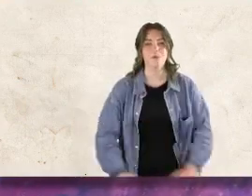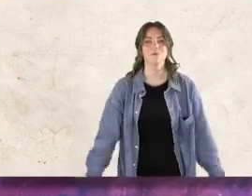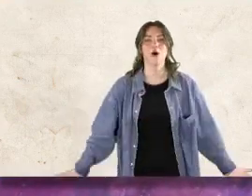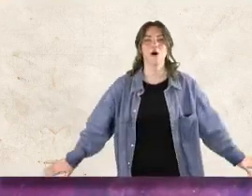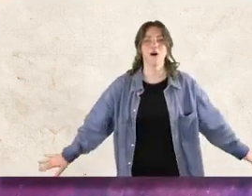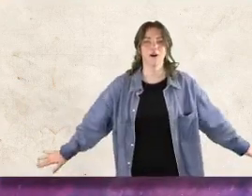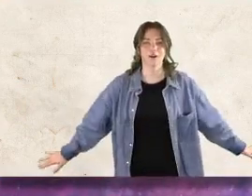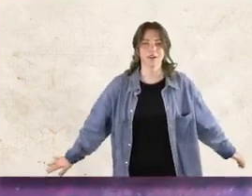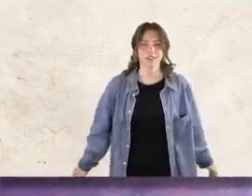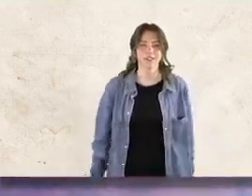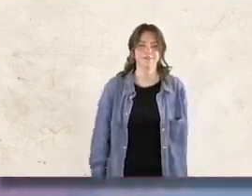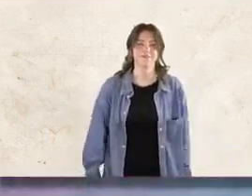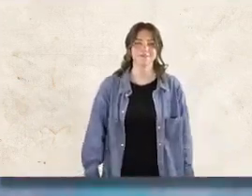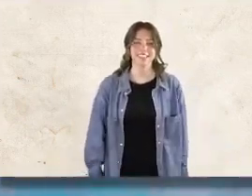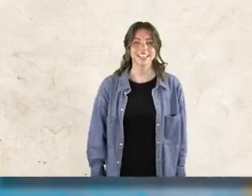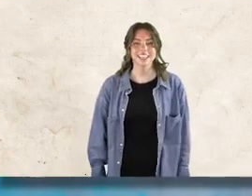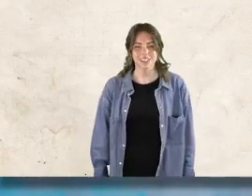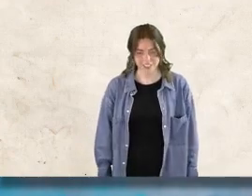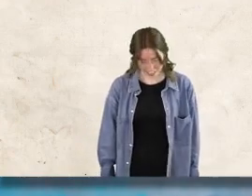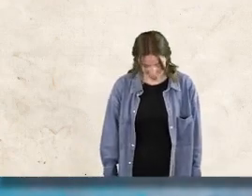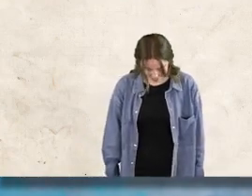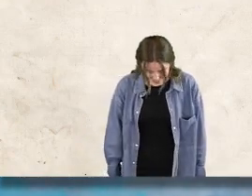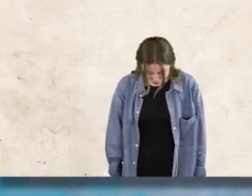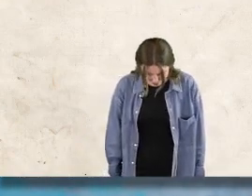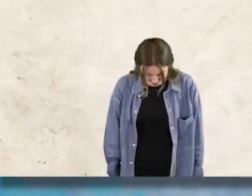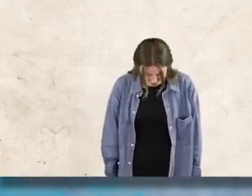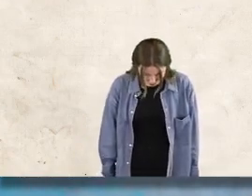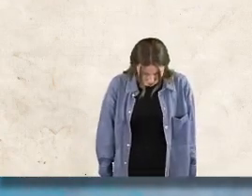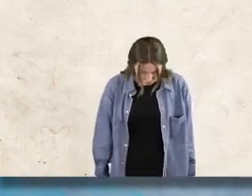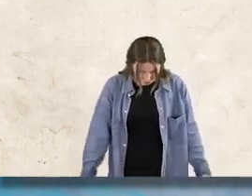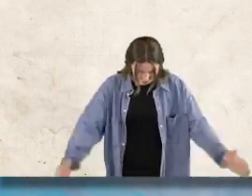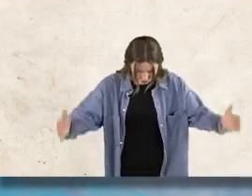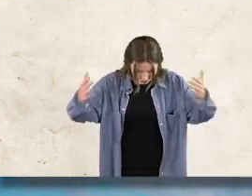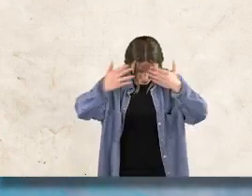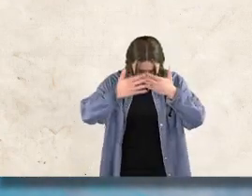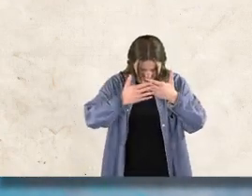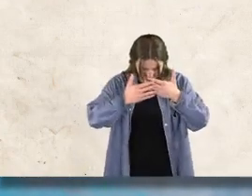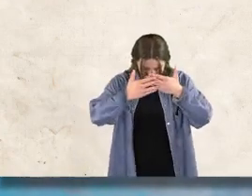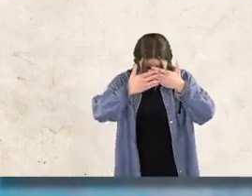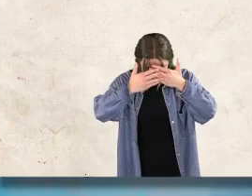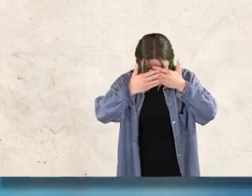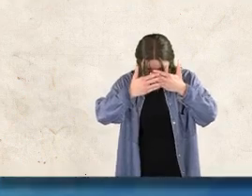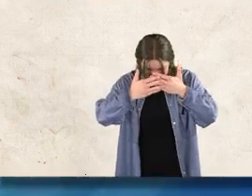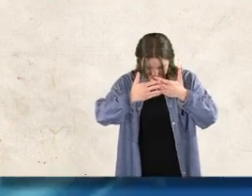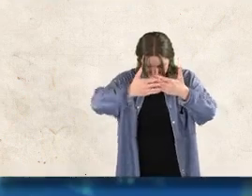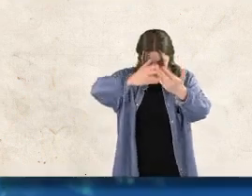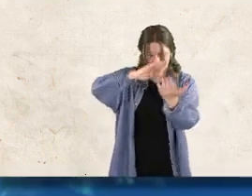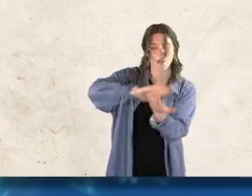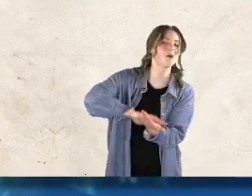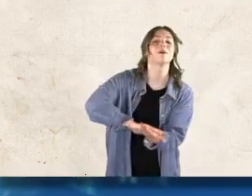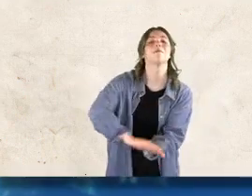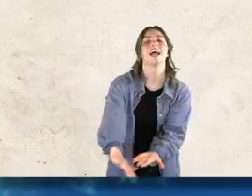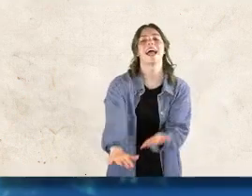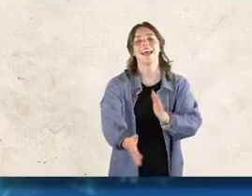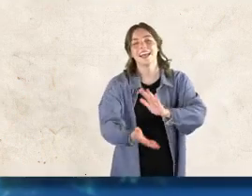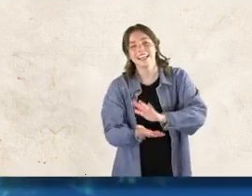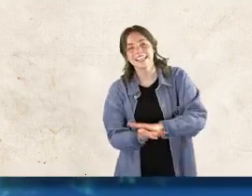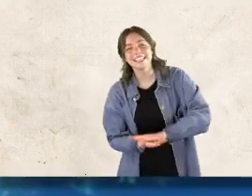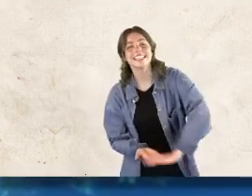no more Neither shall there be mourning, nor crying, nor